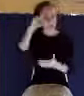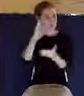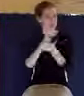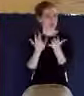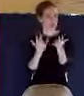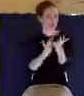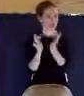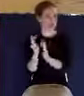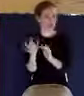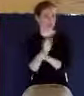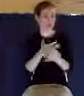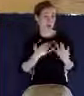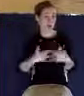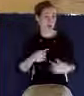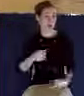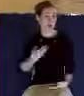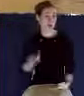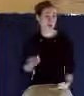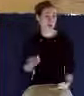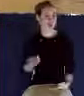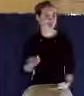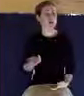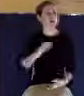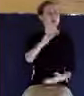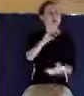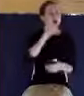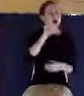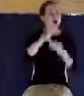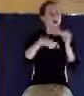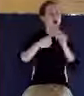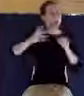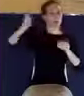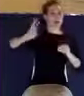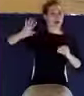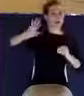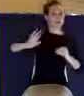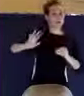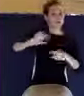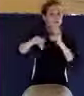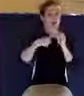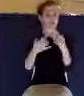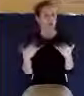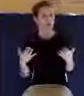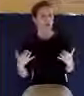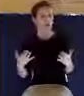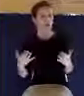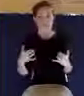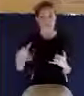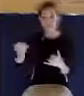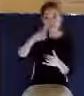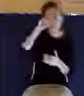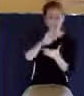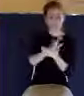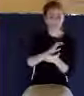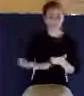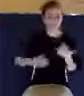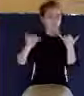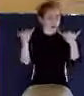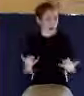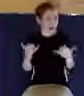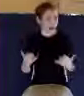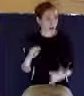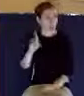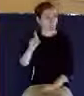past? It's, are you believing presently? Are you standing in Christ right now? You see, that's the most important